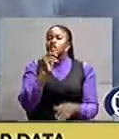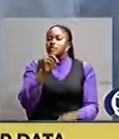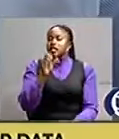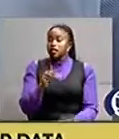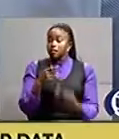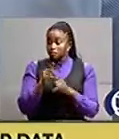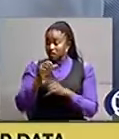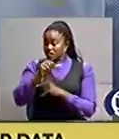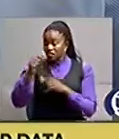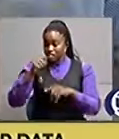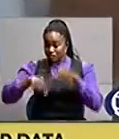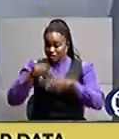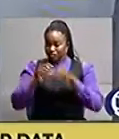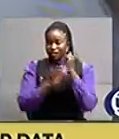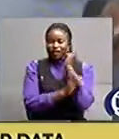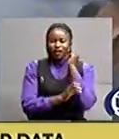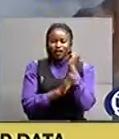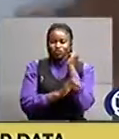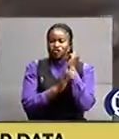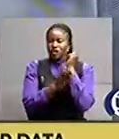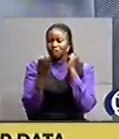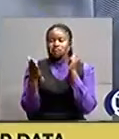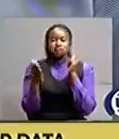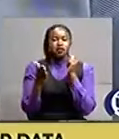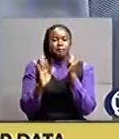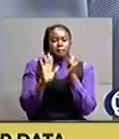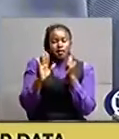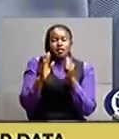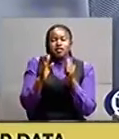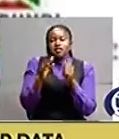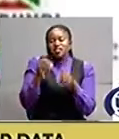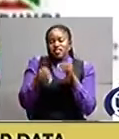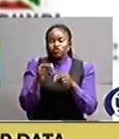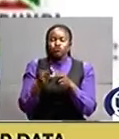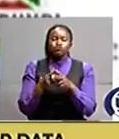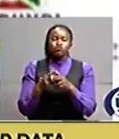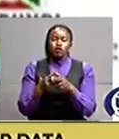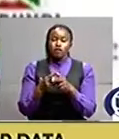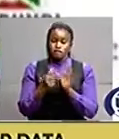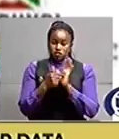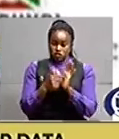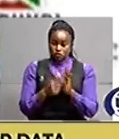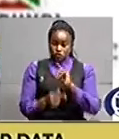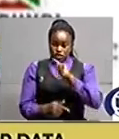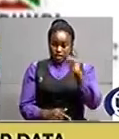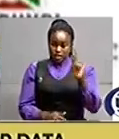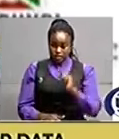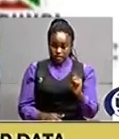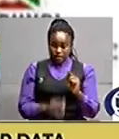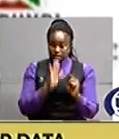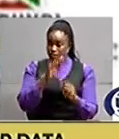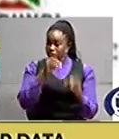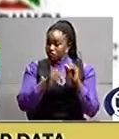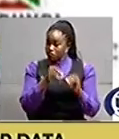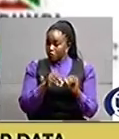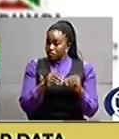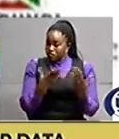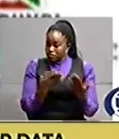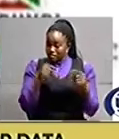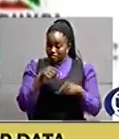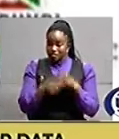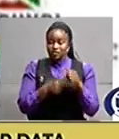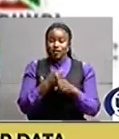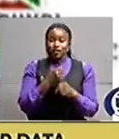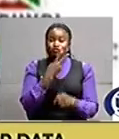of the participating countries are set to hold theirs soon. Tanzania, for example, will hold elections this year